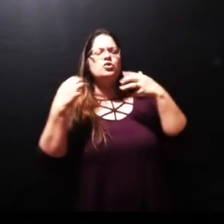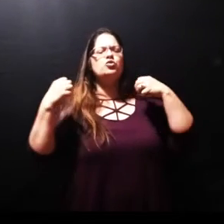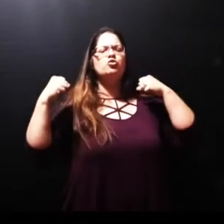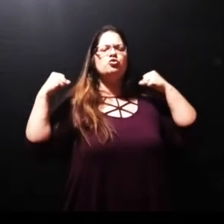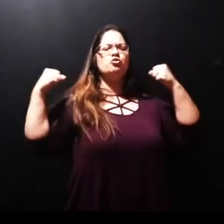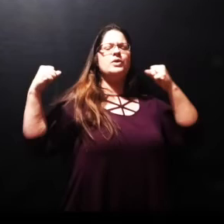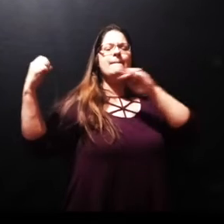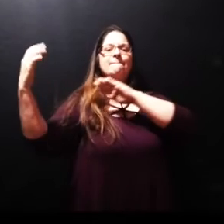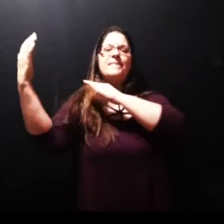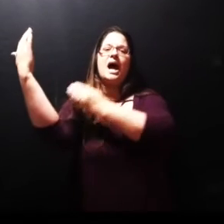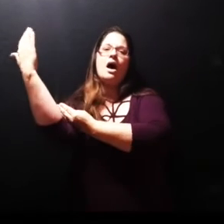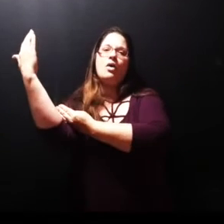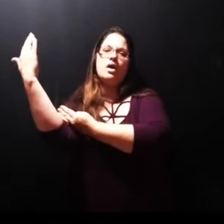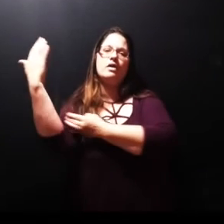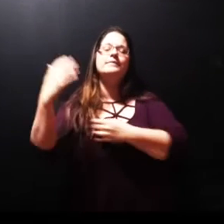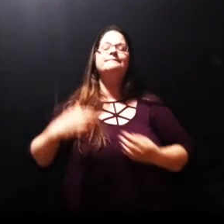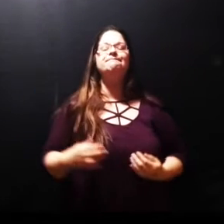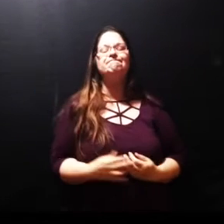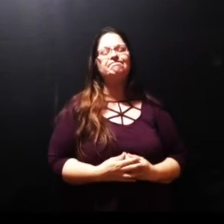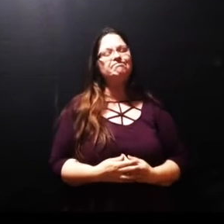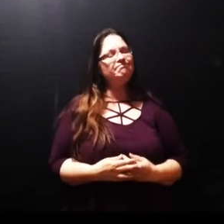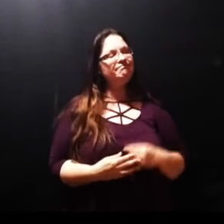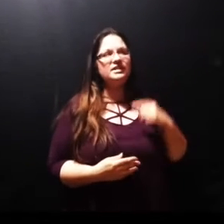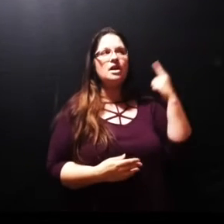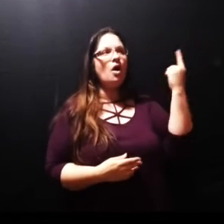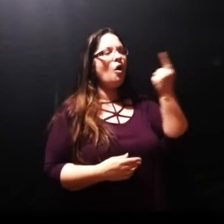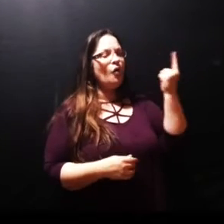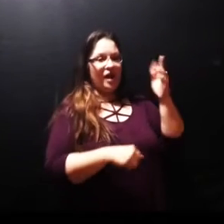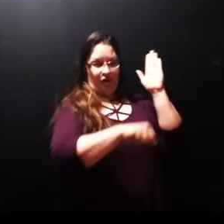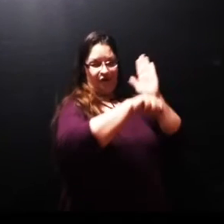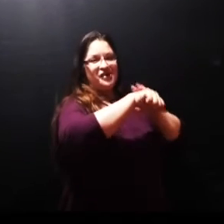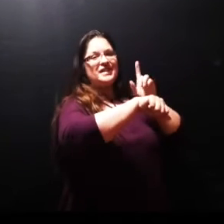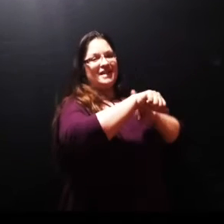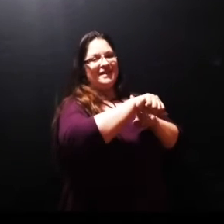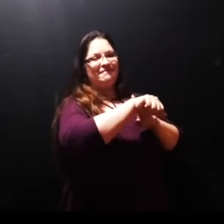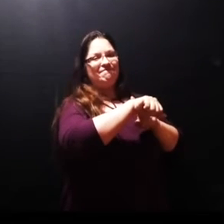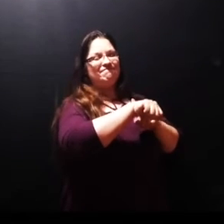he's always an on-time God I'm thankful for that